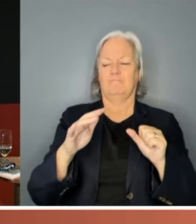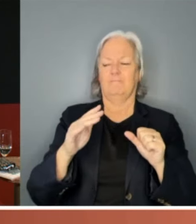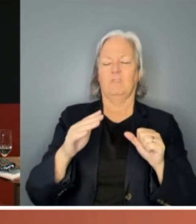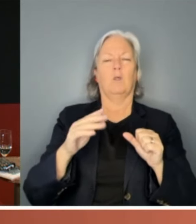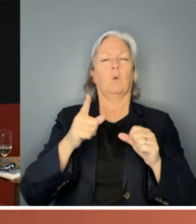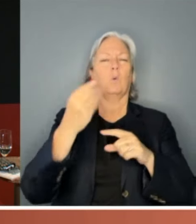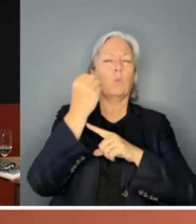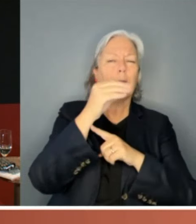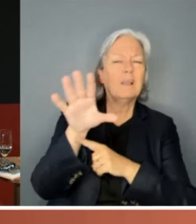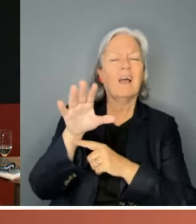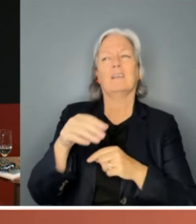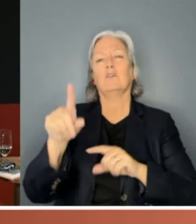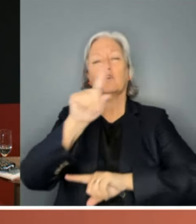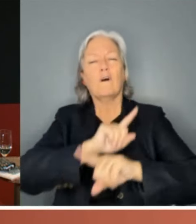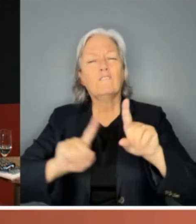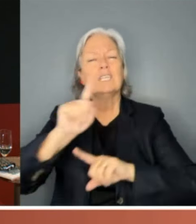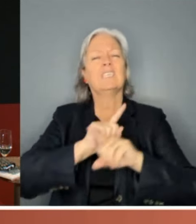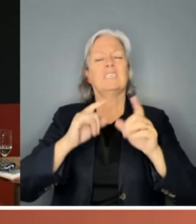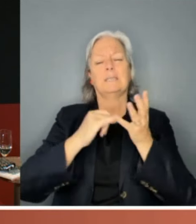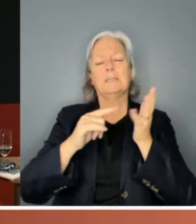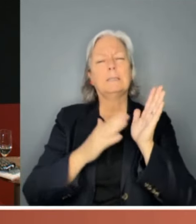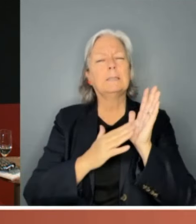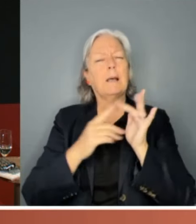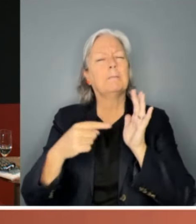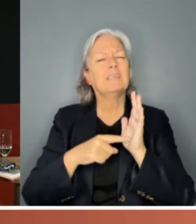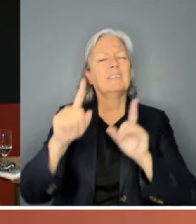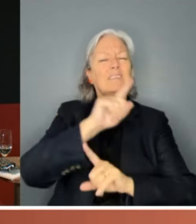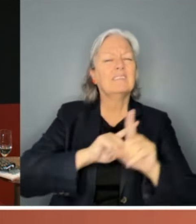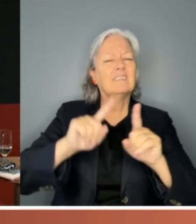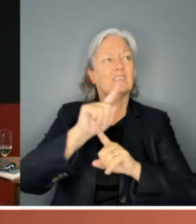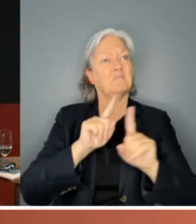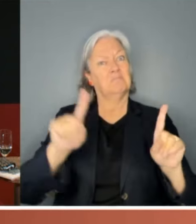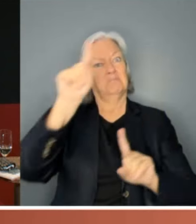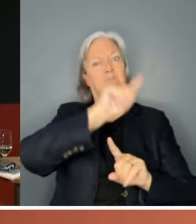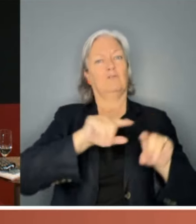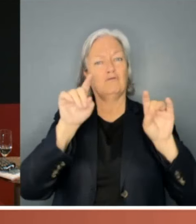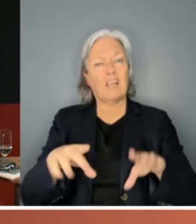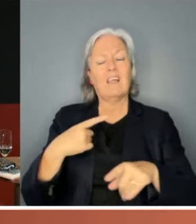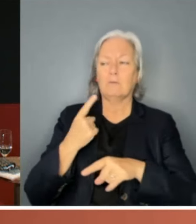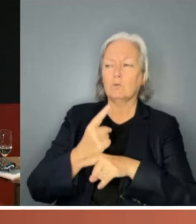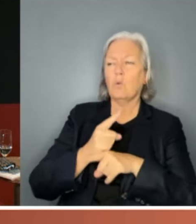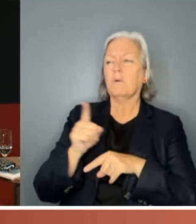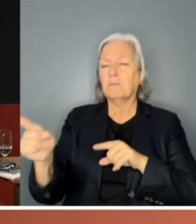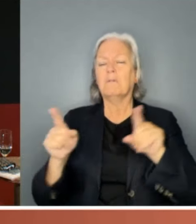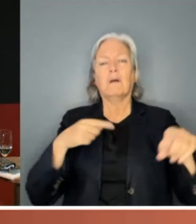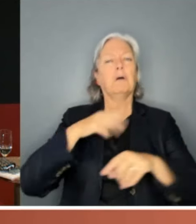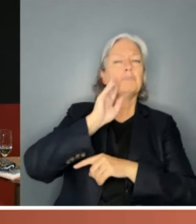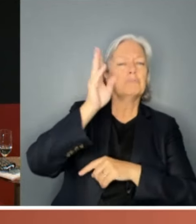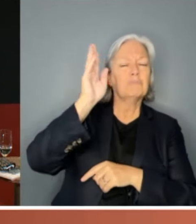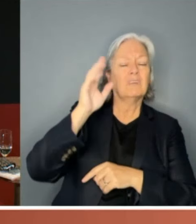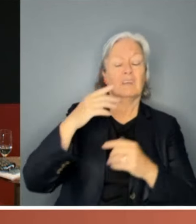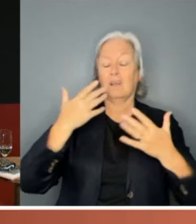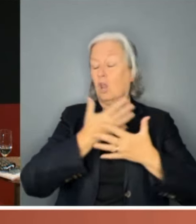conferences and summits and what have you all around Australia. And I've been, I've spoken to a few of those and they get, as you say, a huge number of